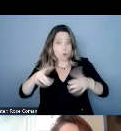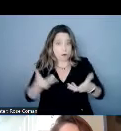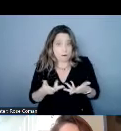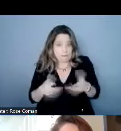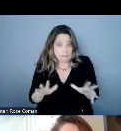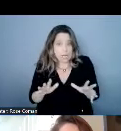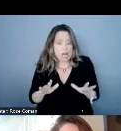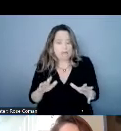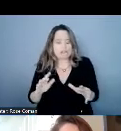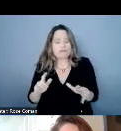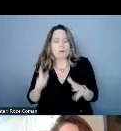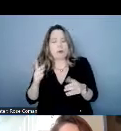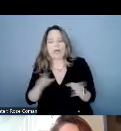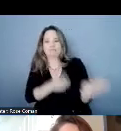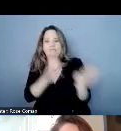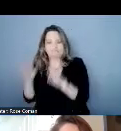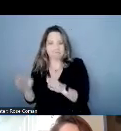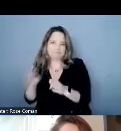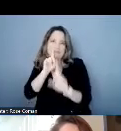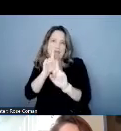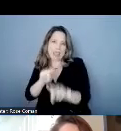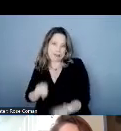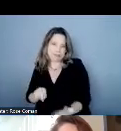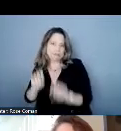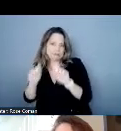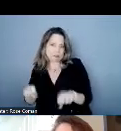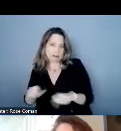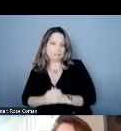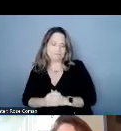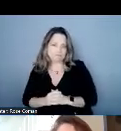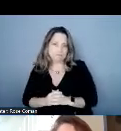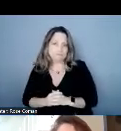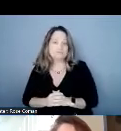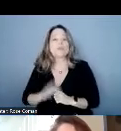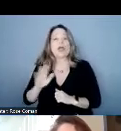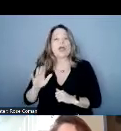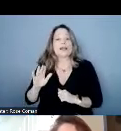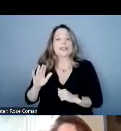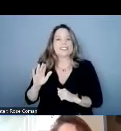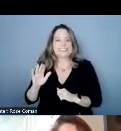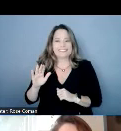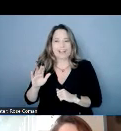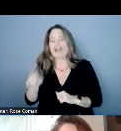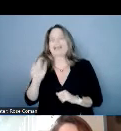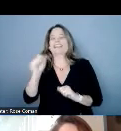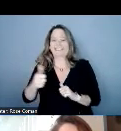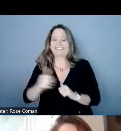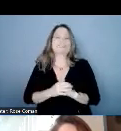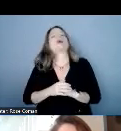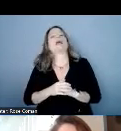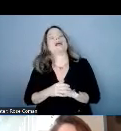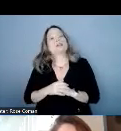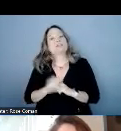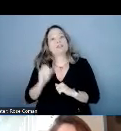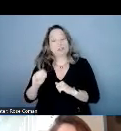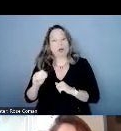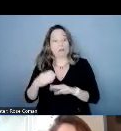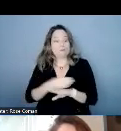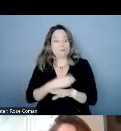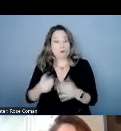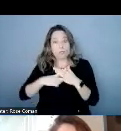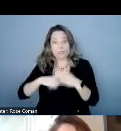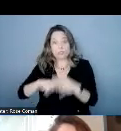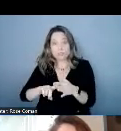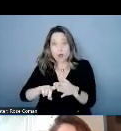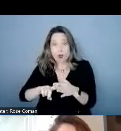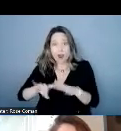you now a little bit about this presentation christina there it is all right so before we get started we just